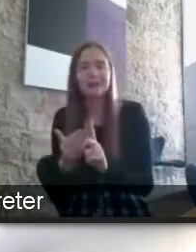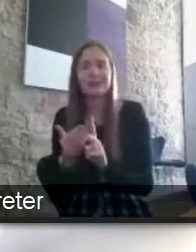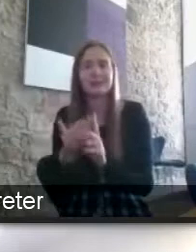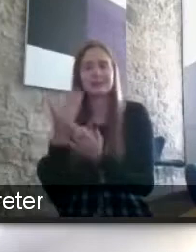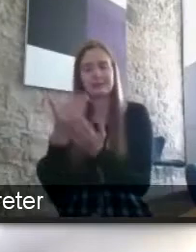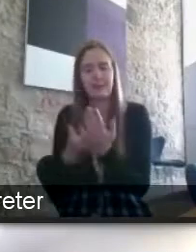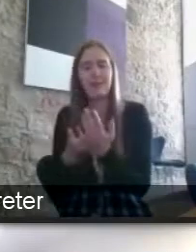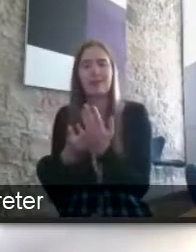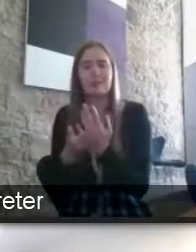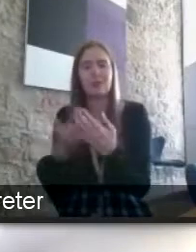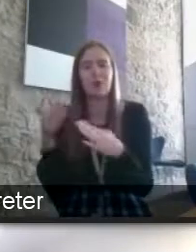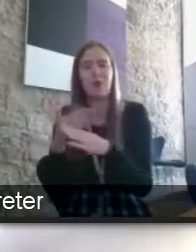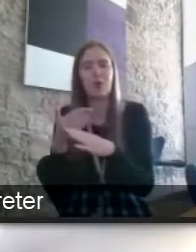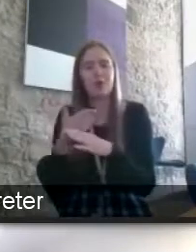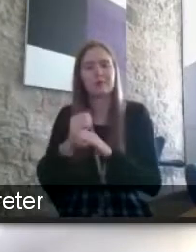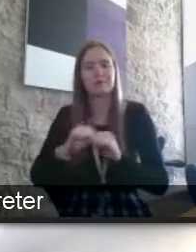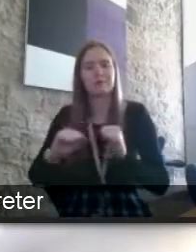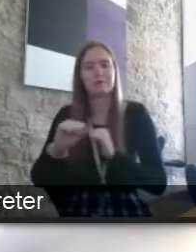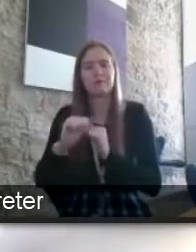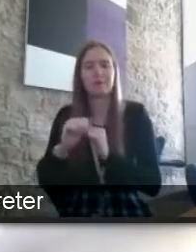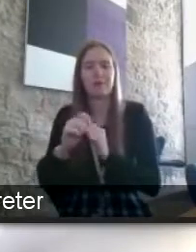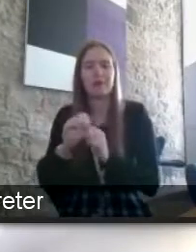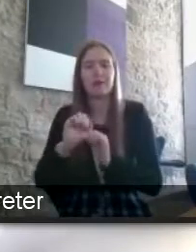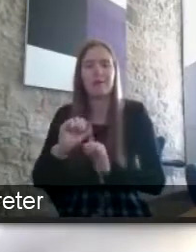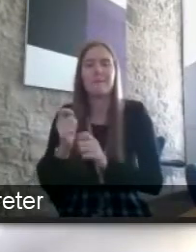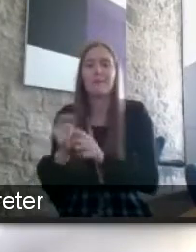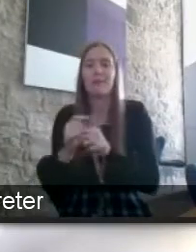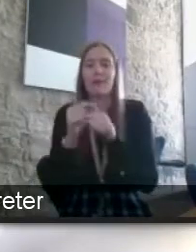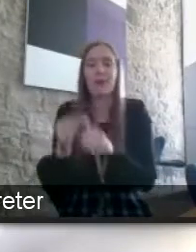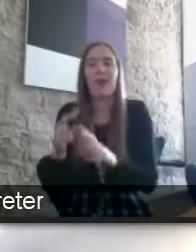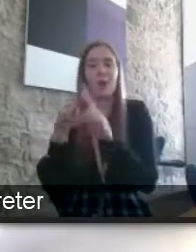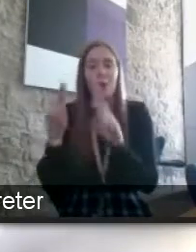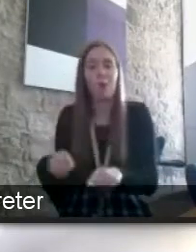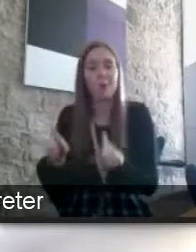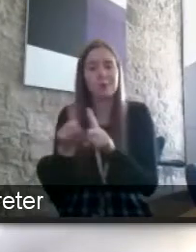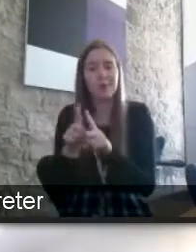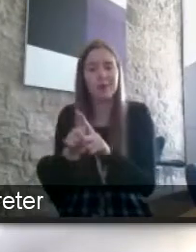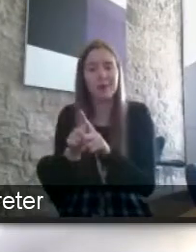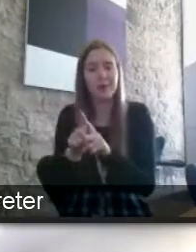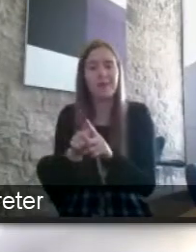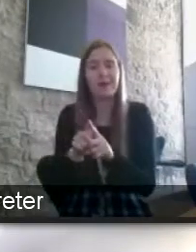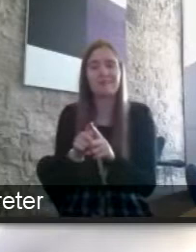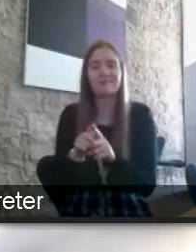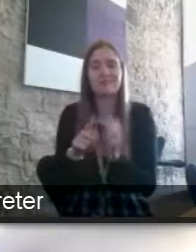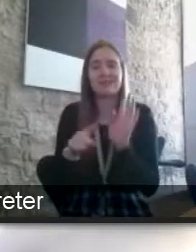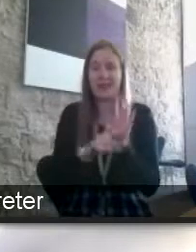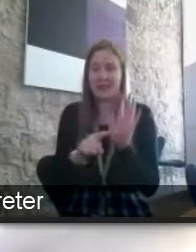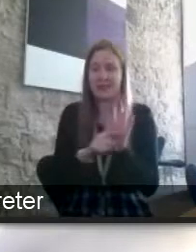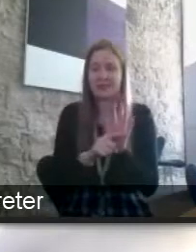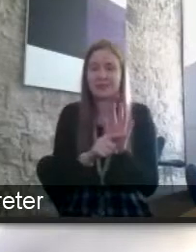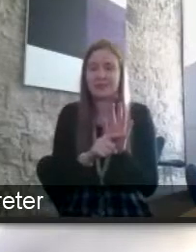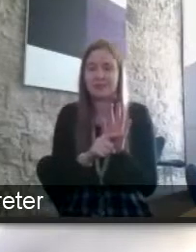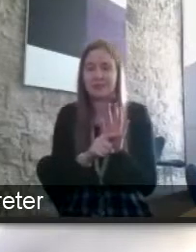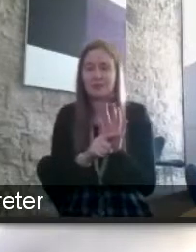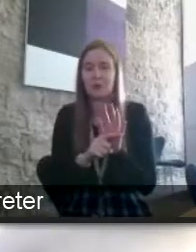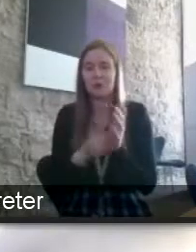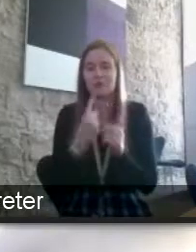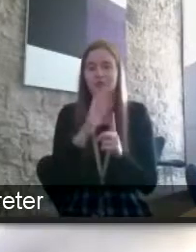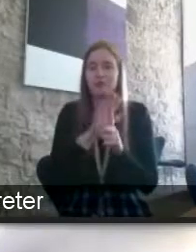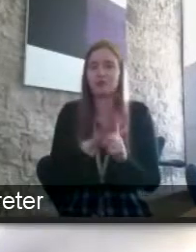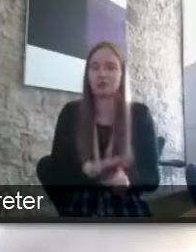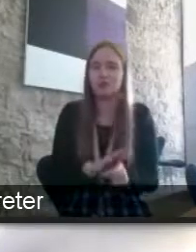apply in the workforce are then apply at home now this disadvantages and i would say discriminates against